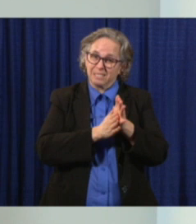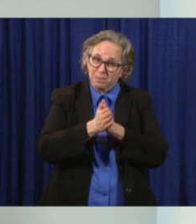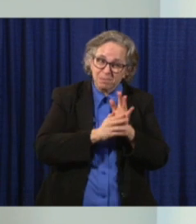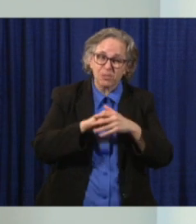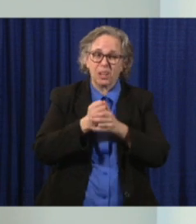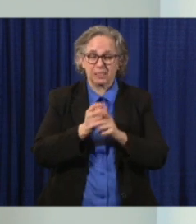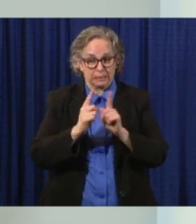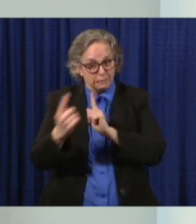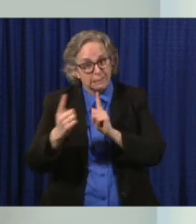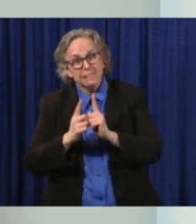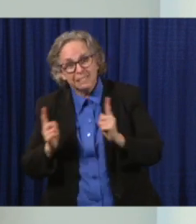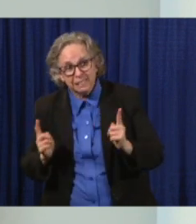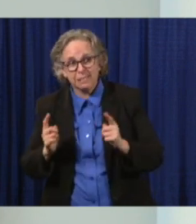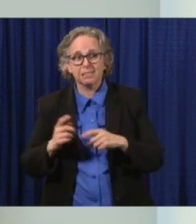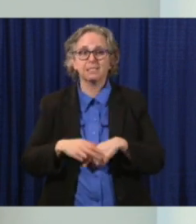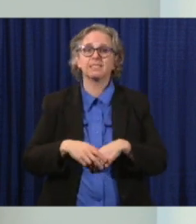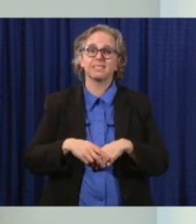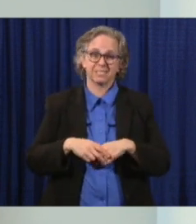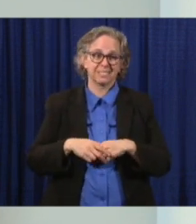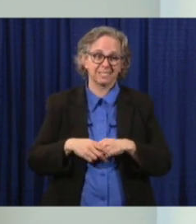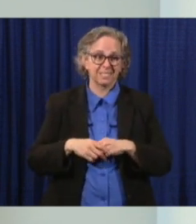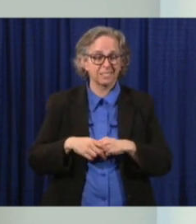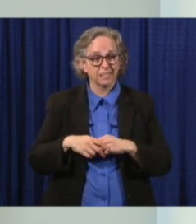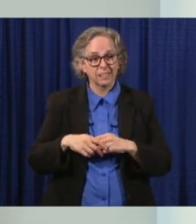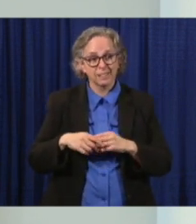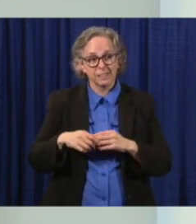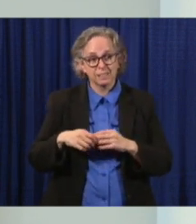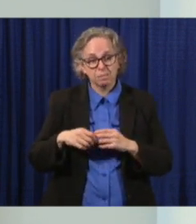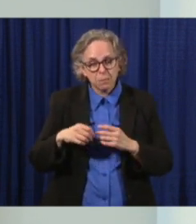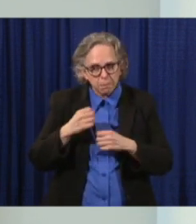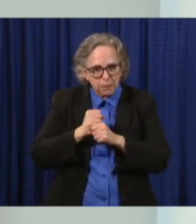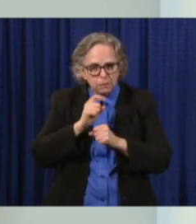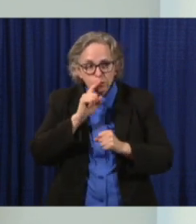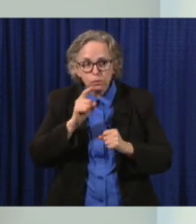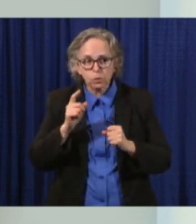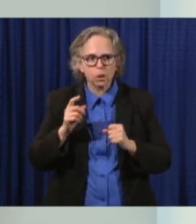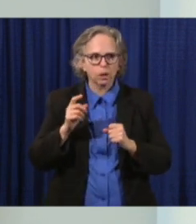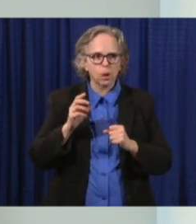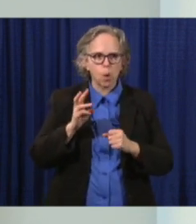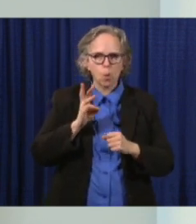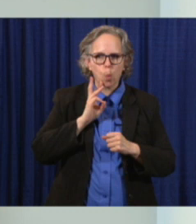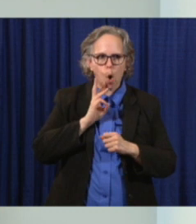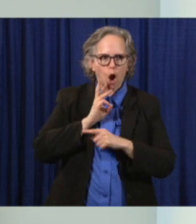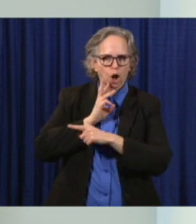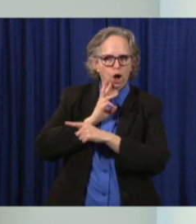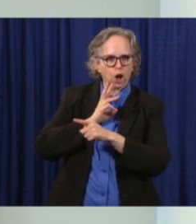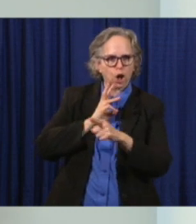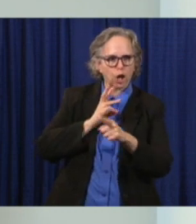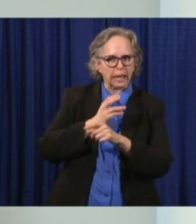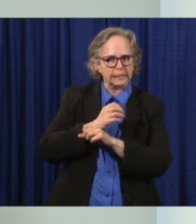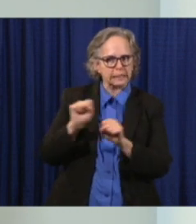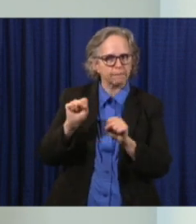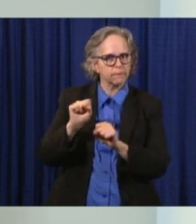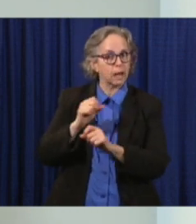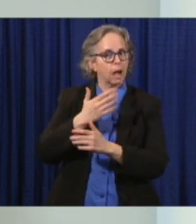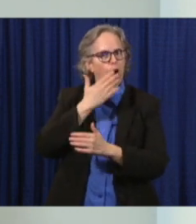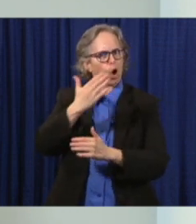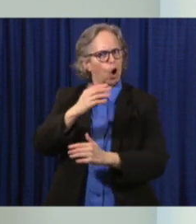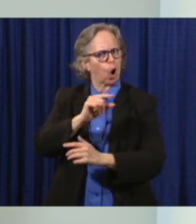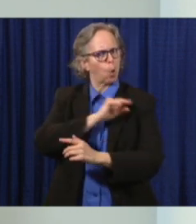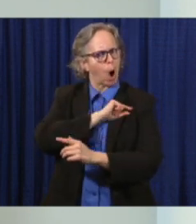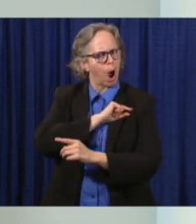ensuring water safety quality for the owners and operators in community pools is important. That